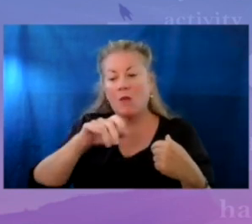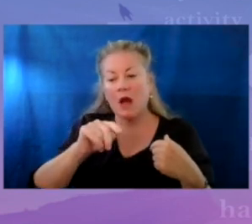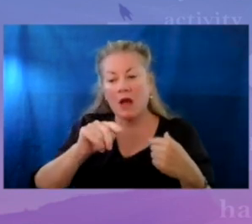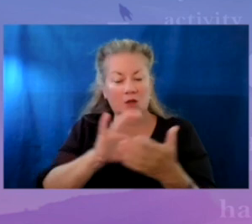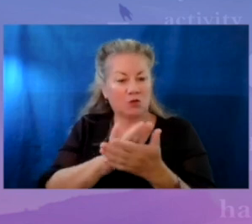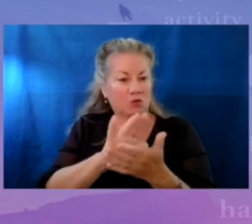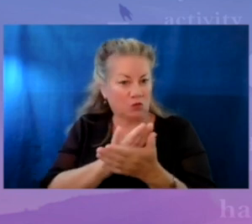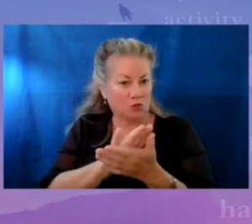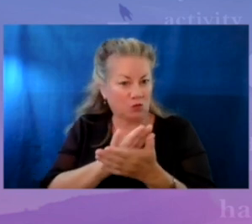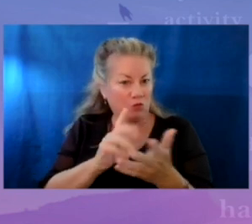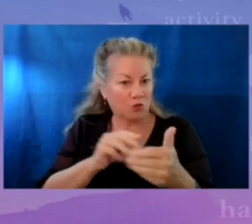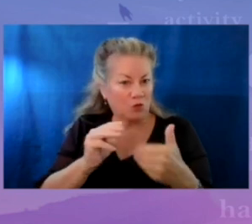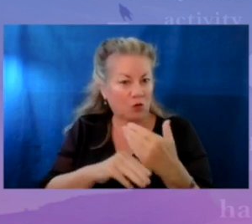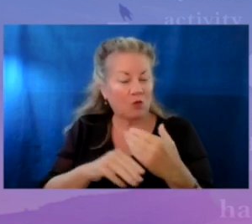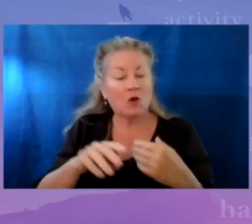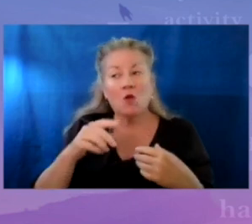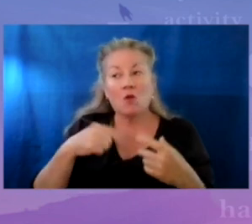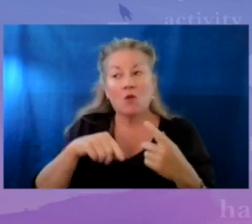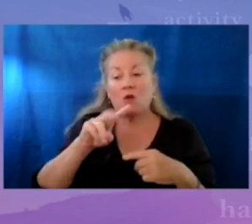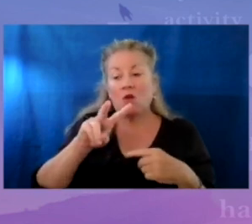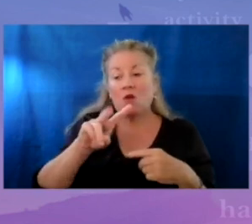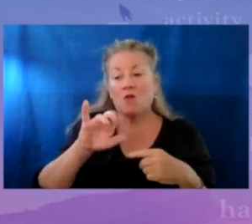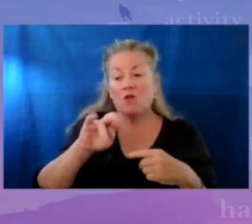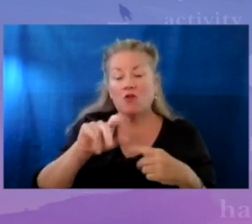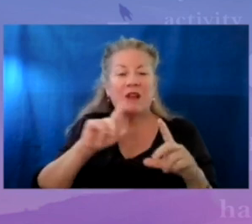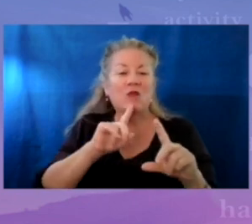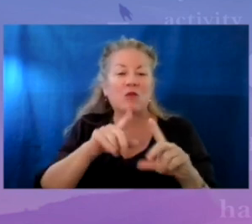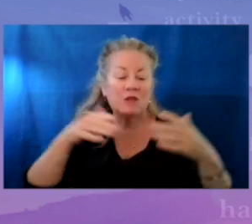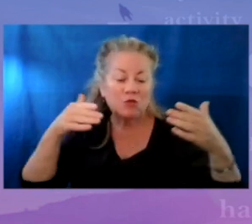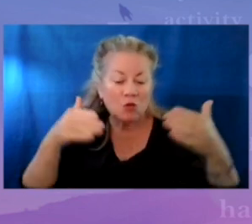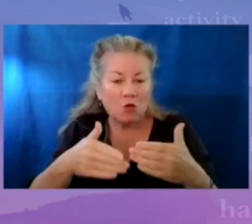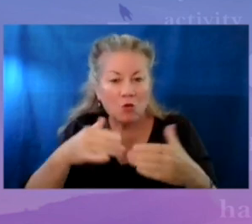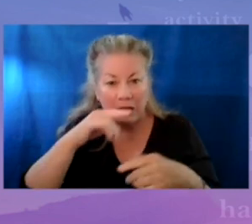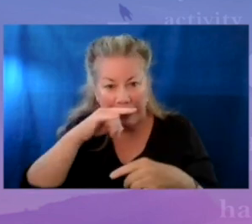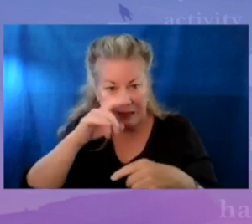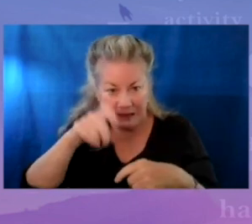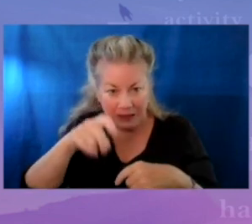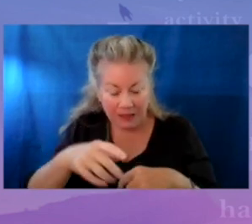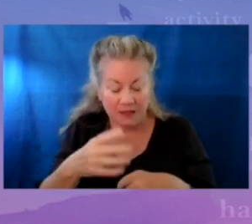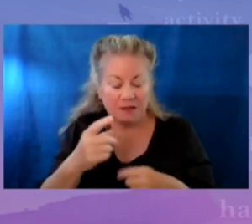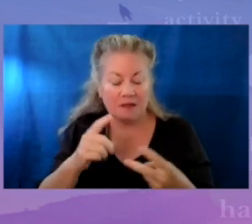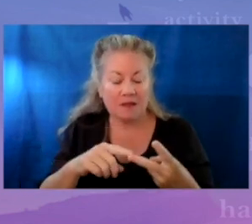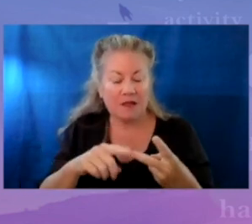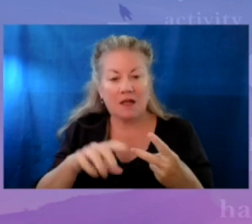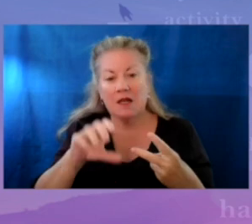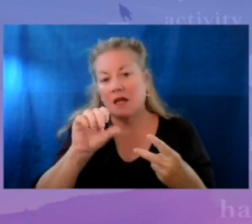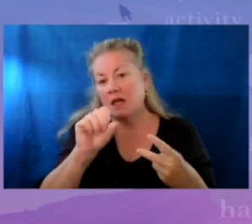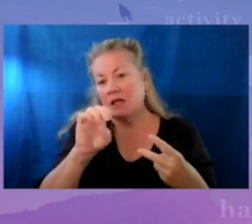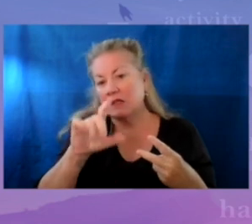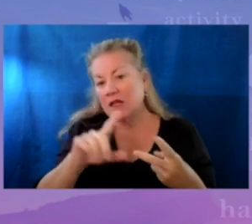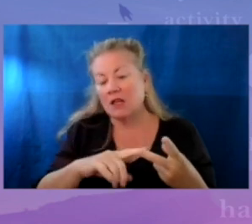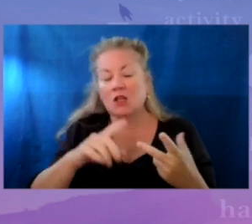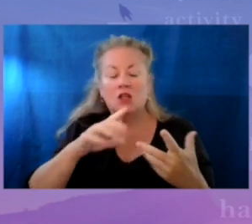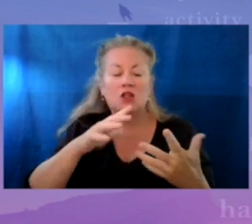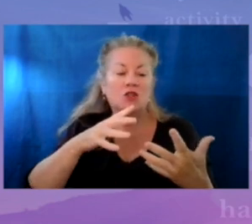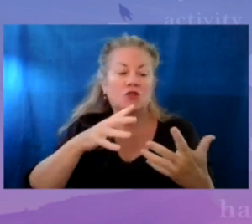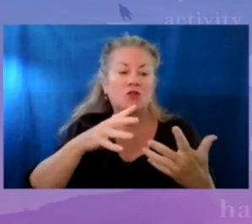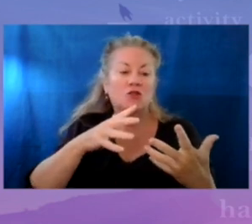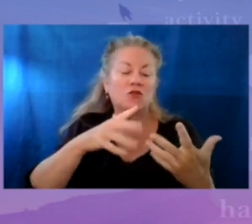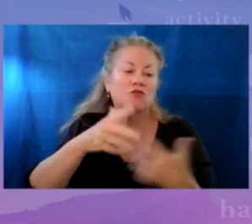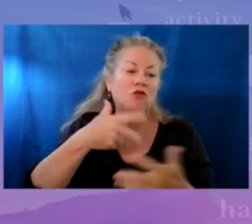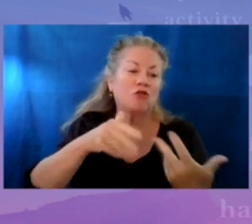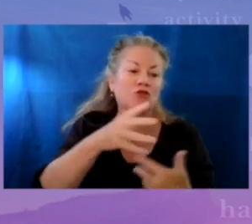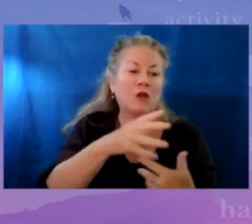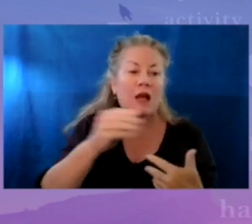in so many ways. When we were virtual, that allowed us to zone in on what our kids needed in terms of SEL, social and emotional